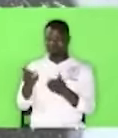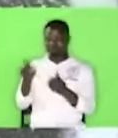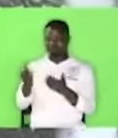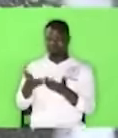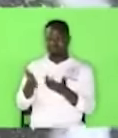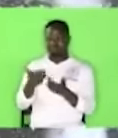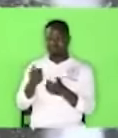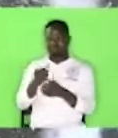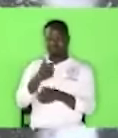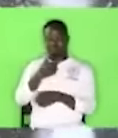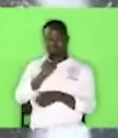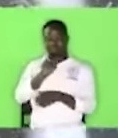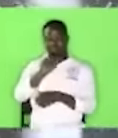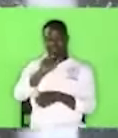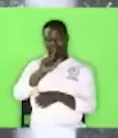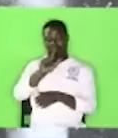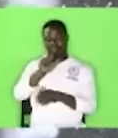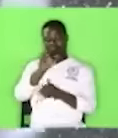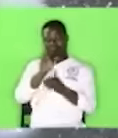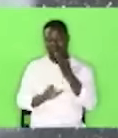Galatians 1 verse 11